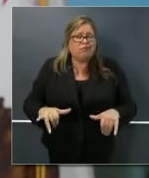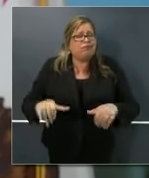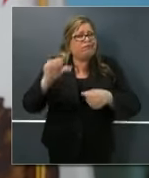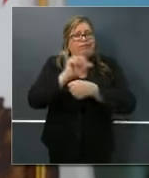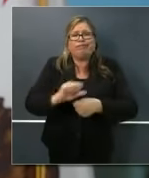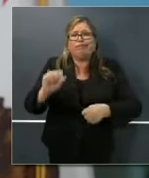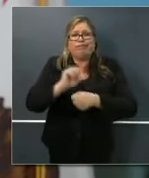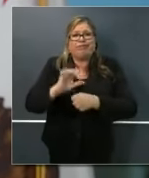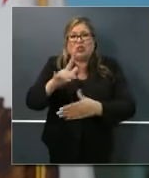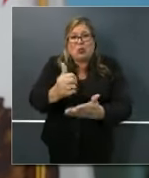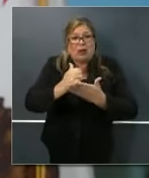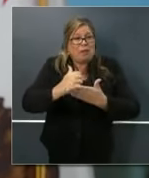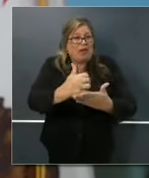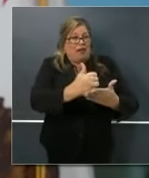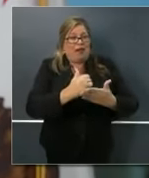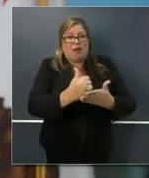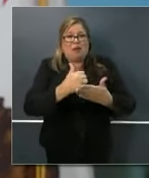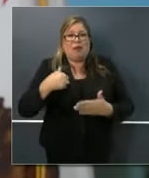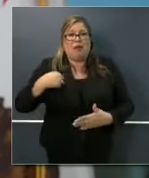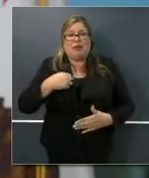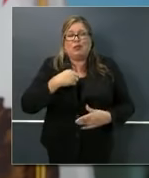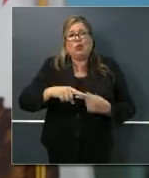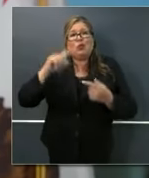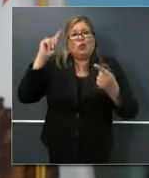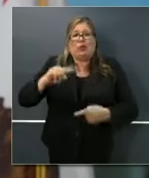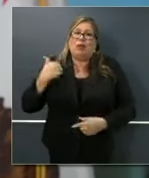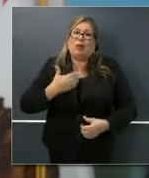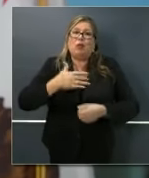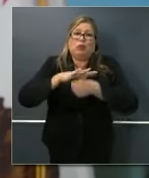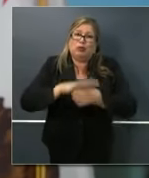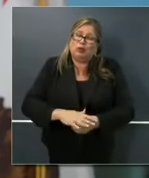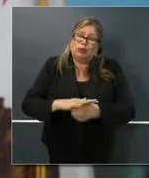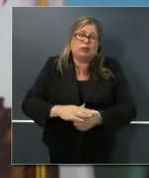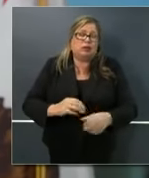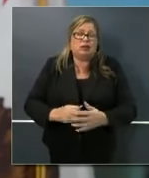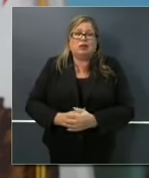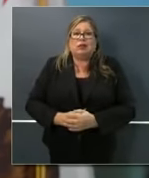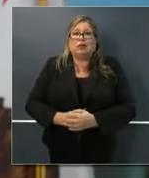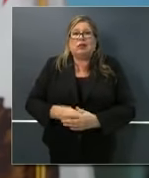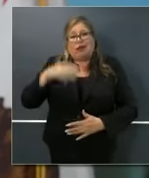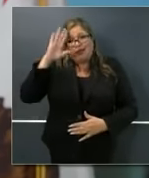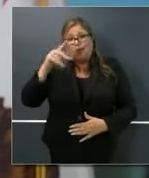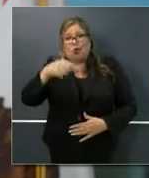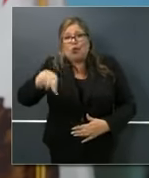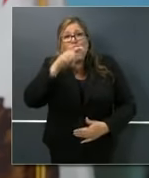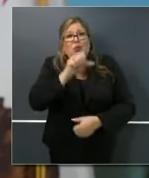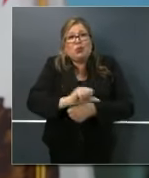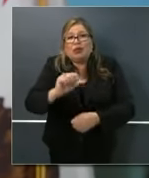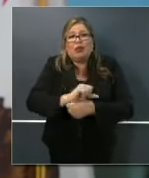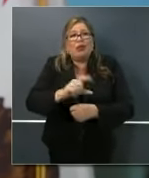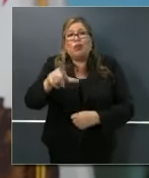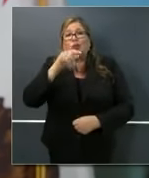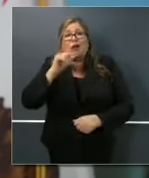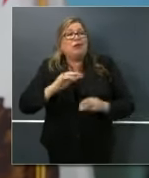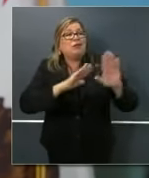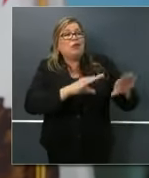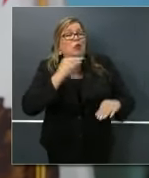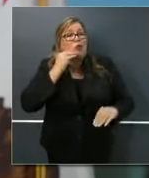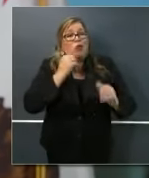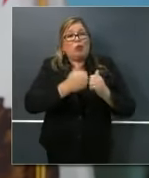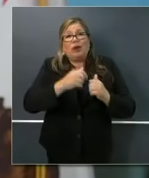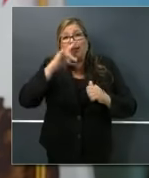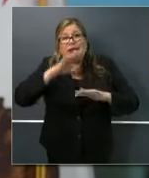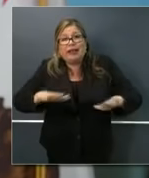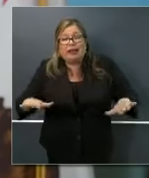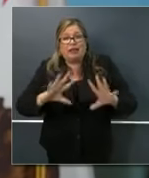help us reduce our own stresses. You're not spending much time with your kids and your families. And I